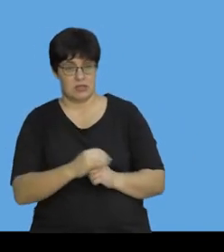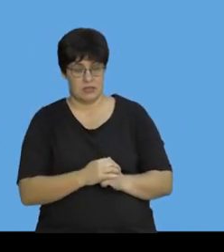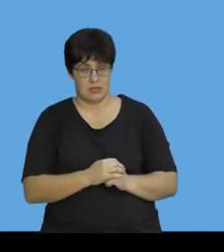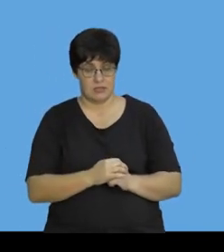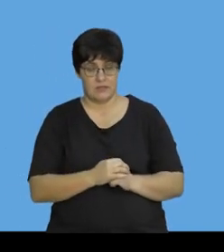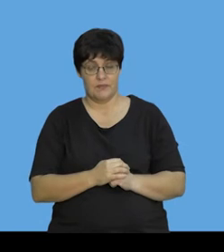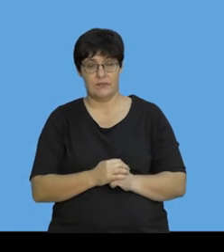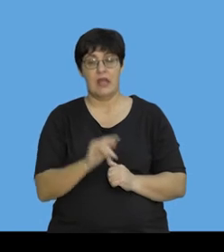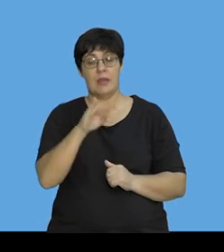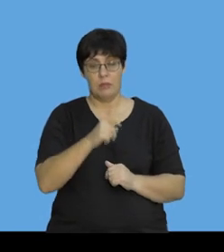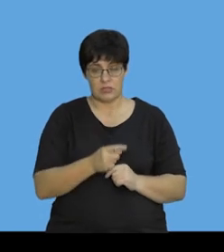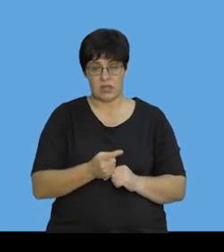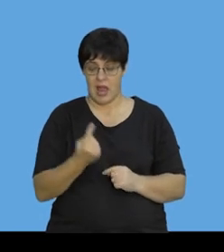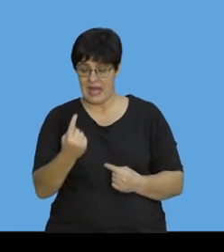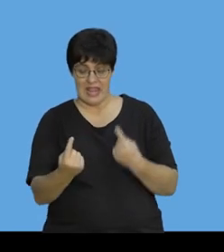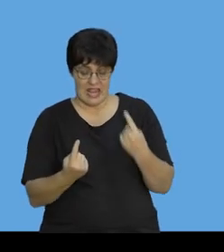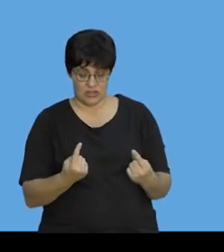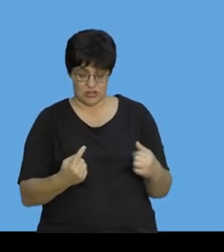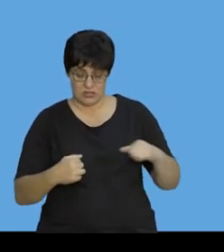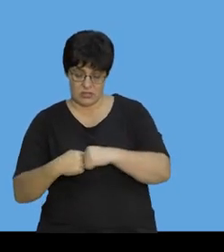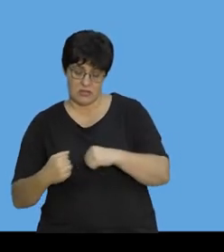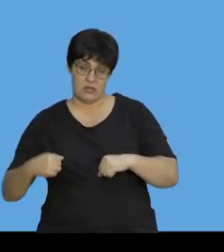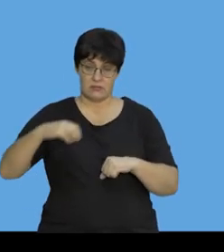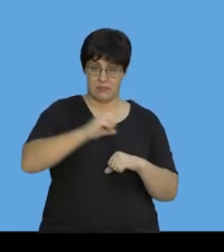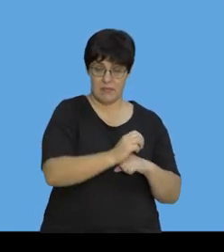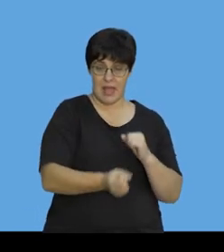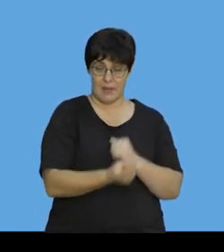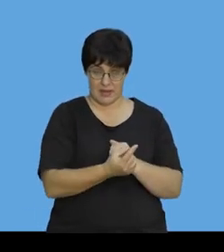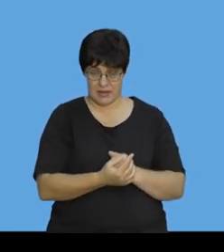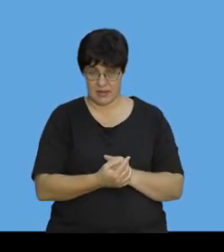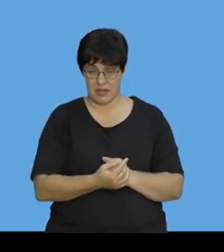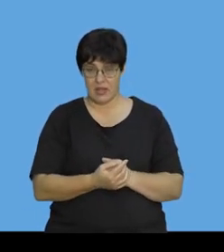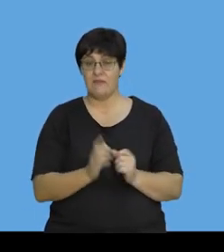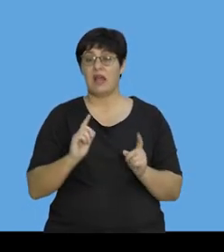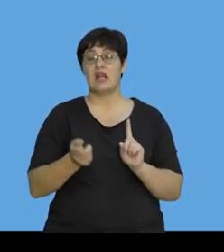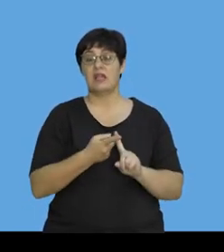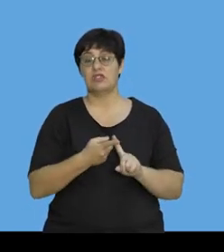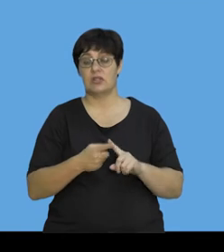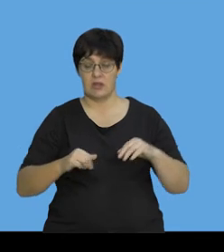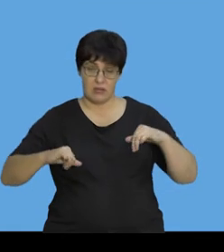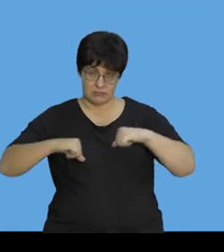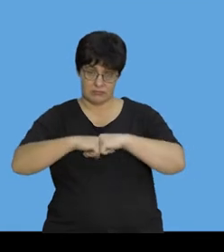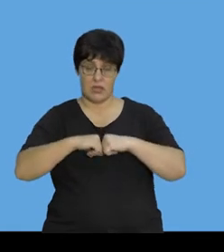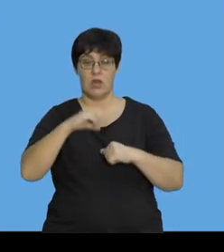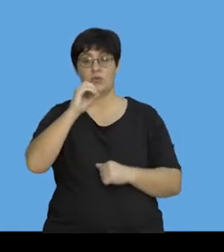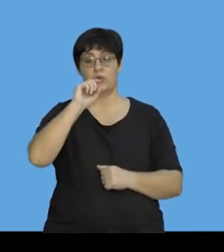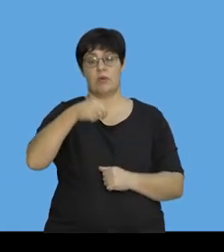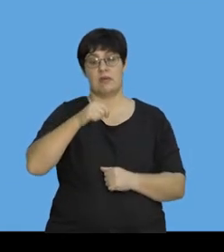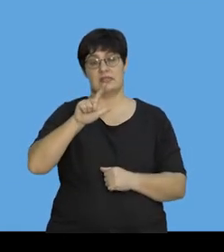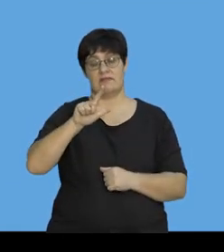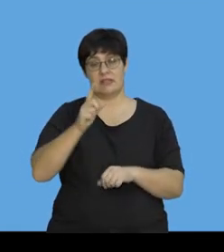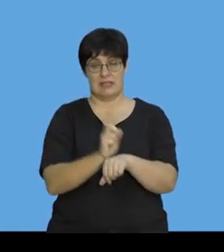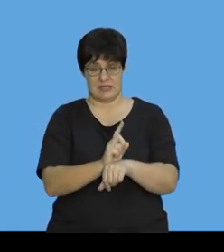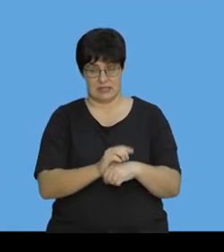Calculate the impulse exerted on each freight train if the collision lasts 0,7